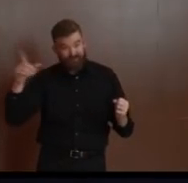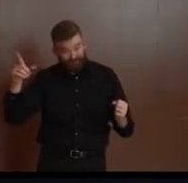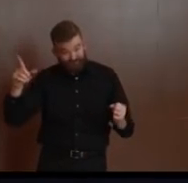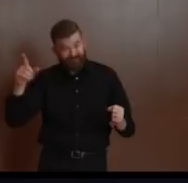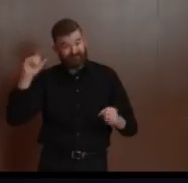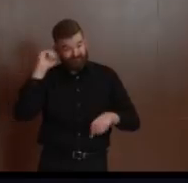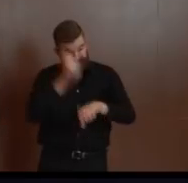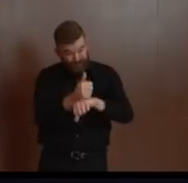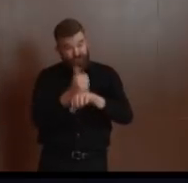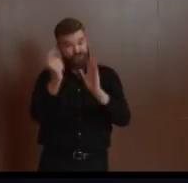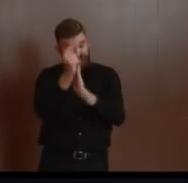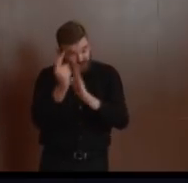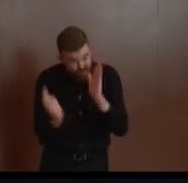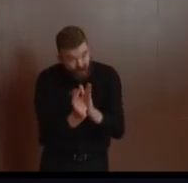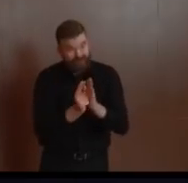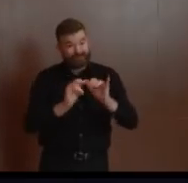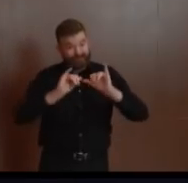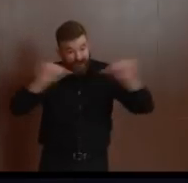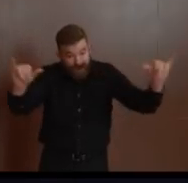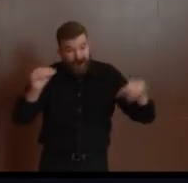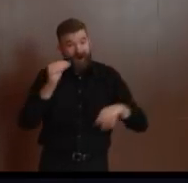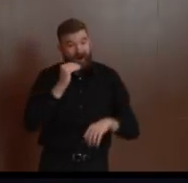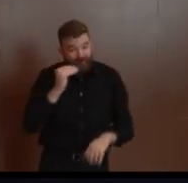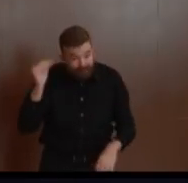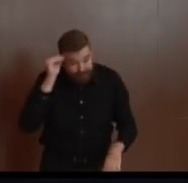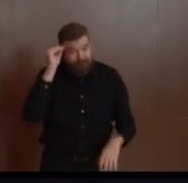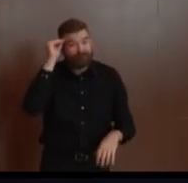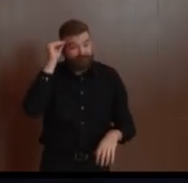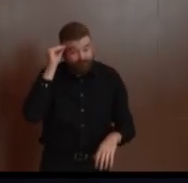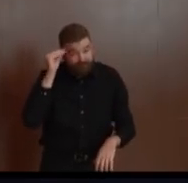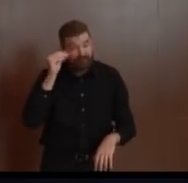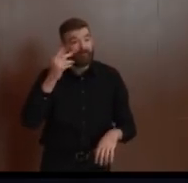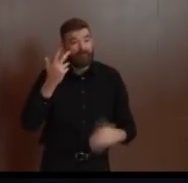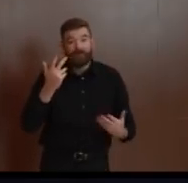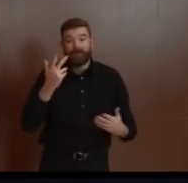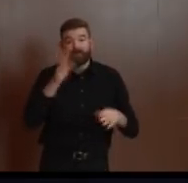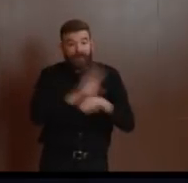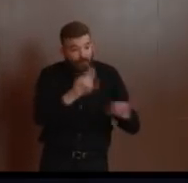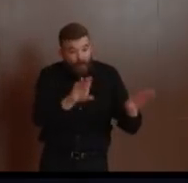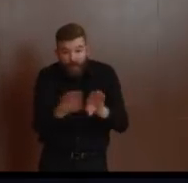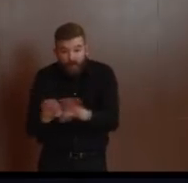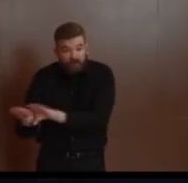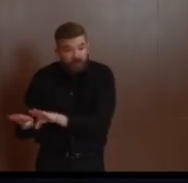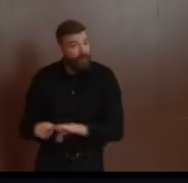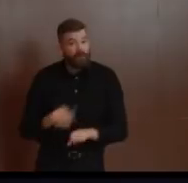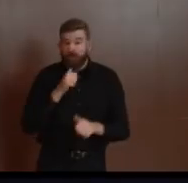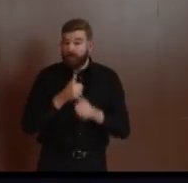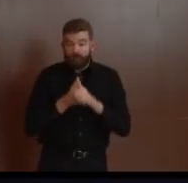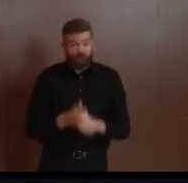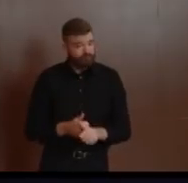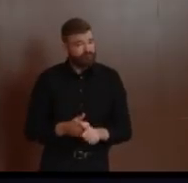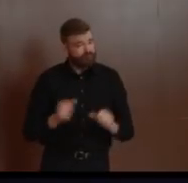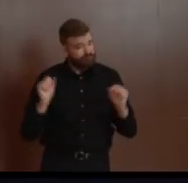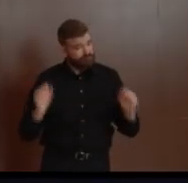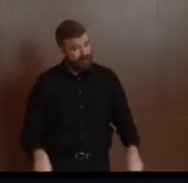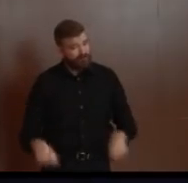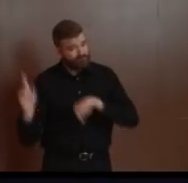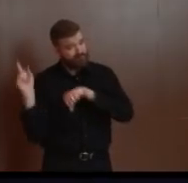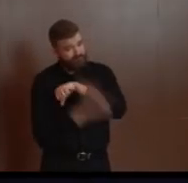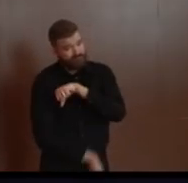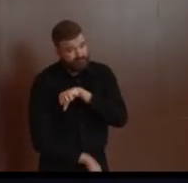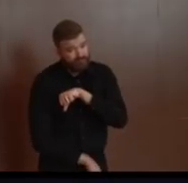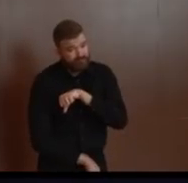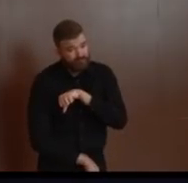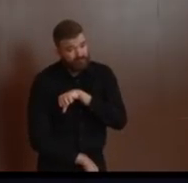available to us to ensure compliance. They include everything from disorderly persons offenses to second degree